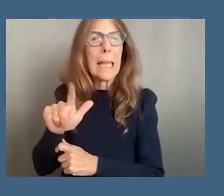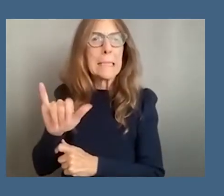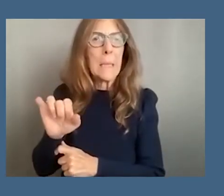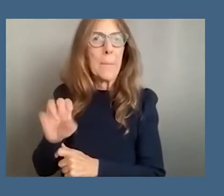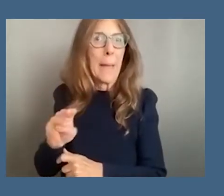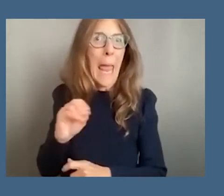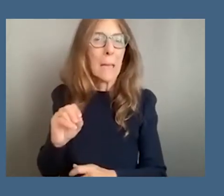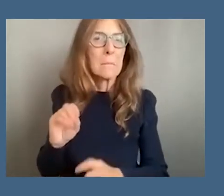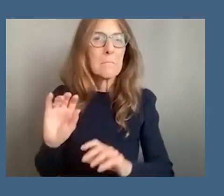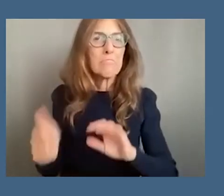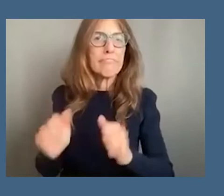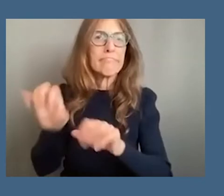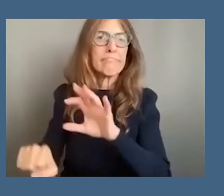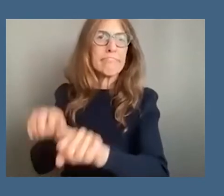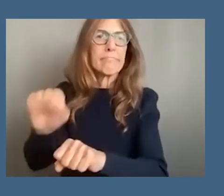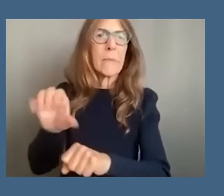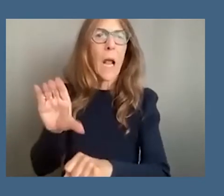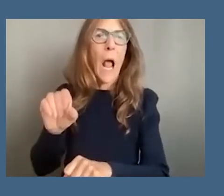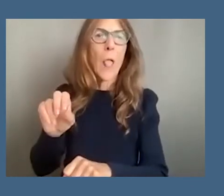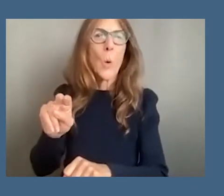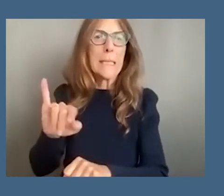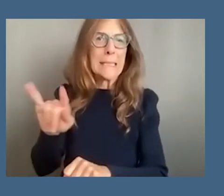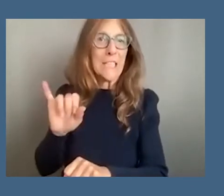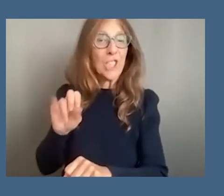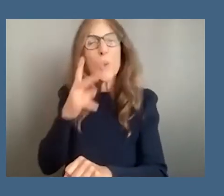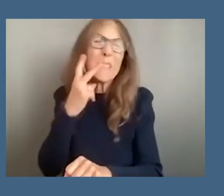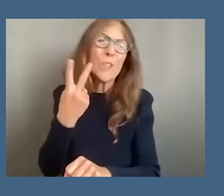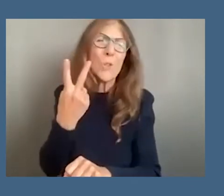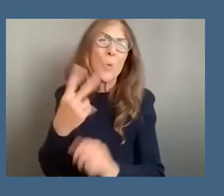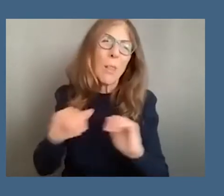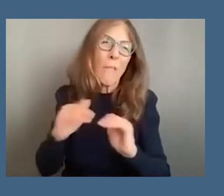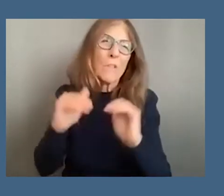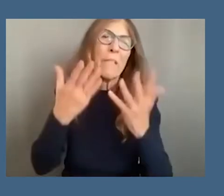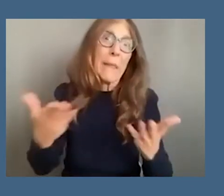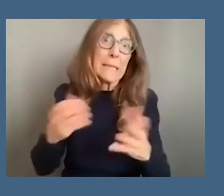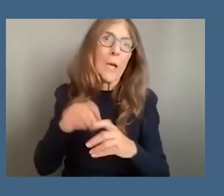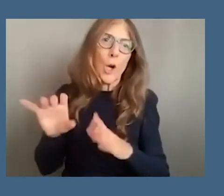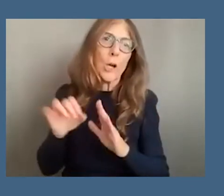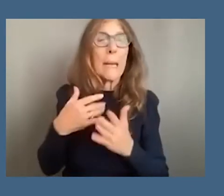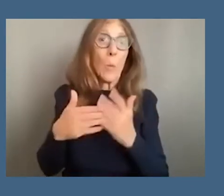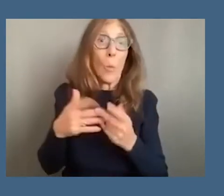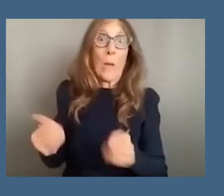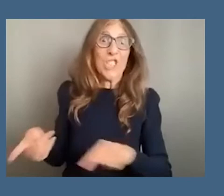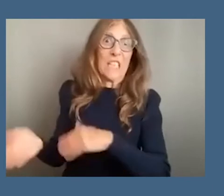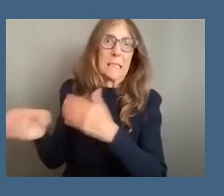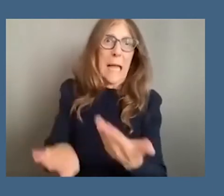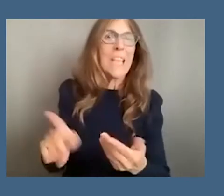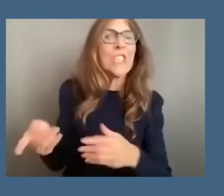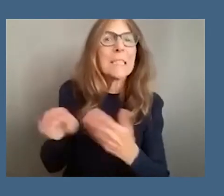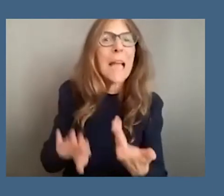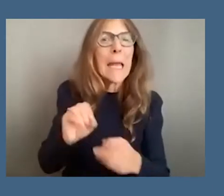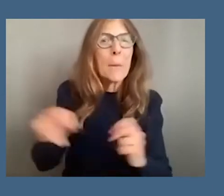levels of that acting uh coming together in these displays and upon her death uh she actually dies in paris